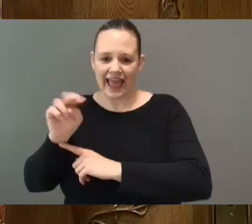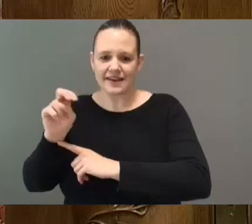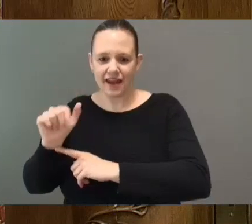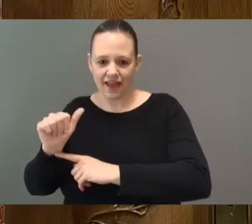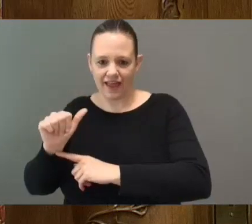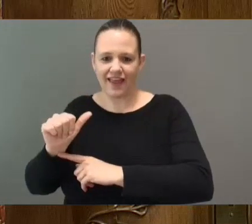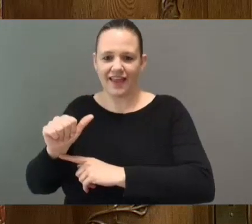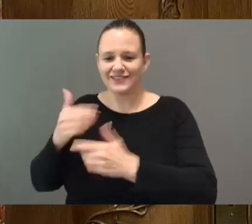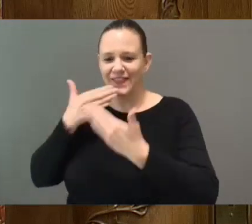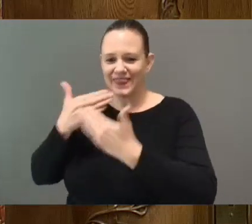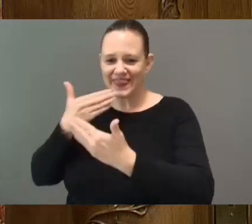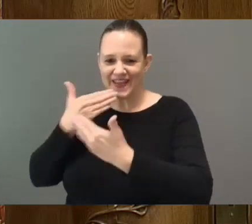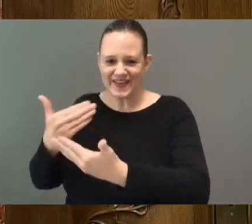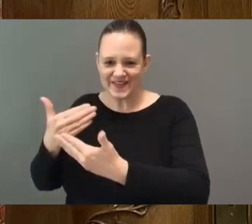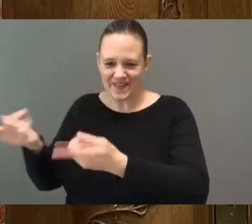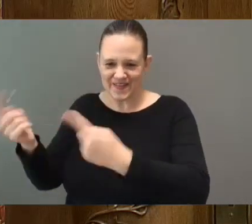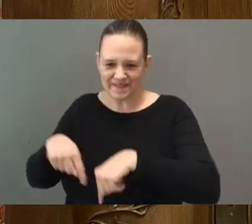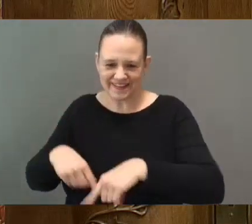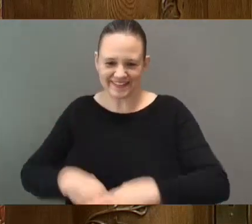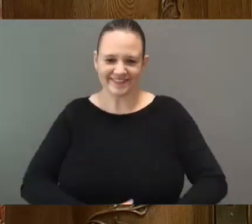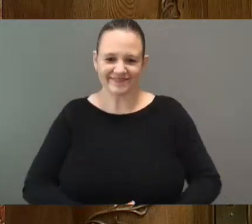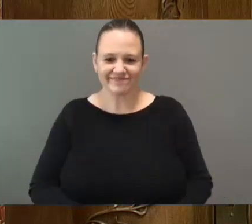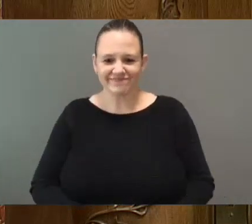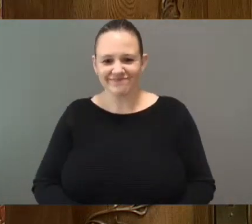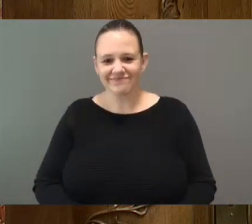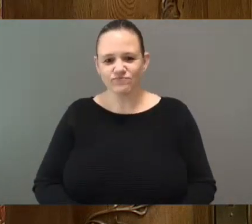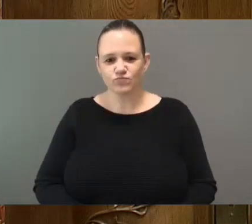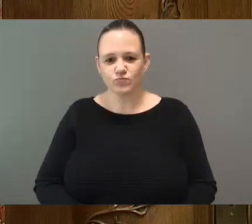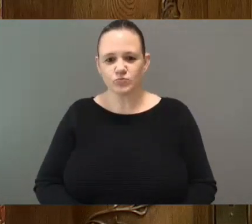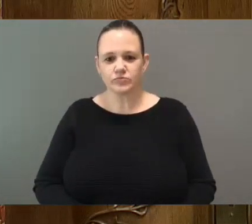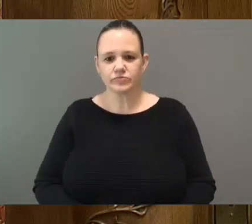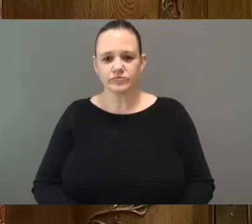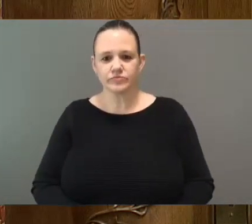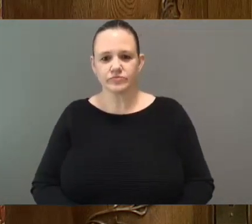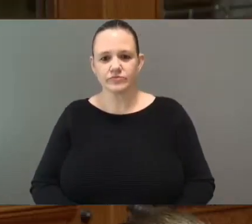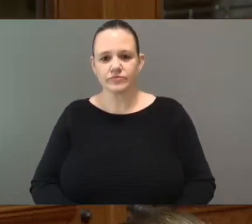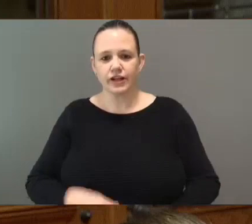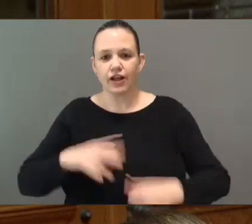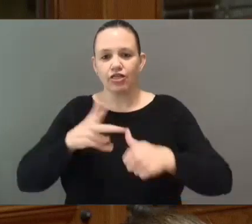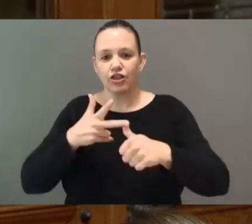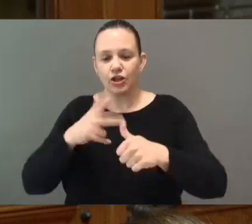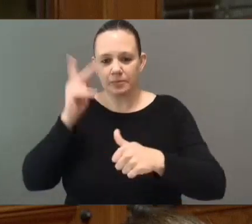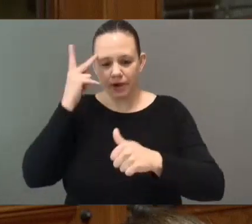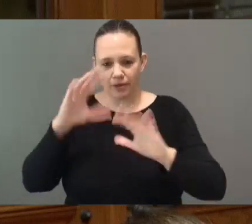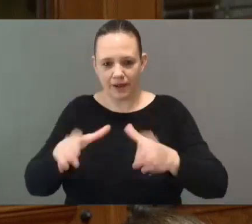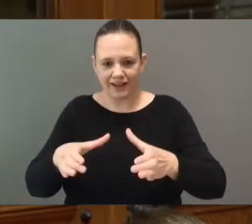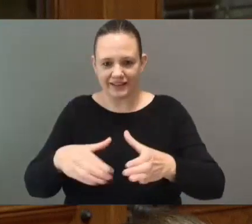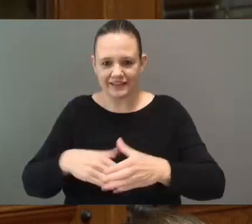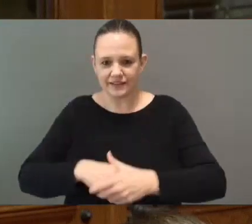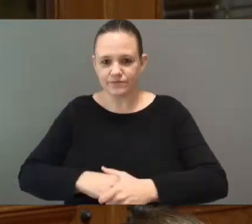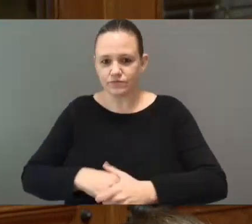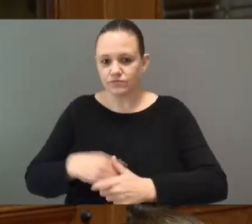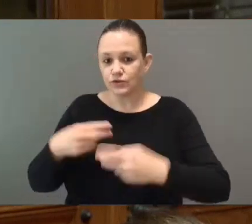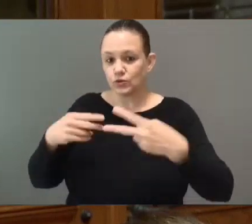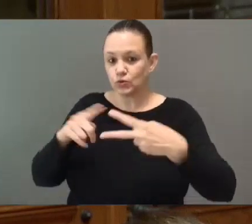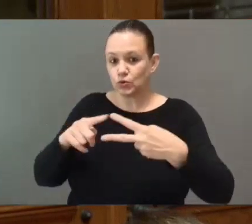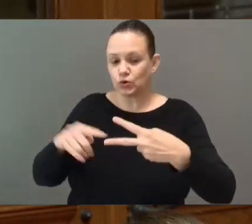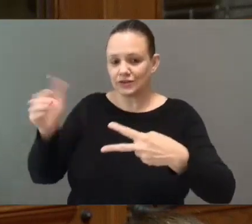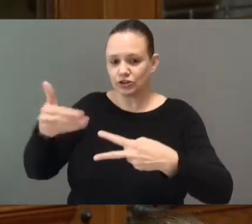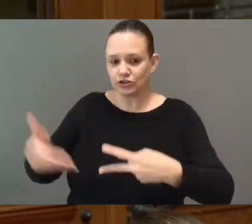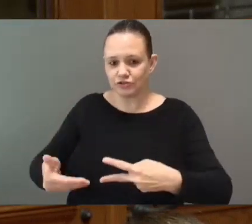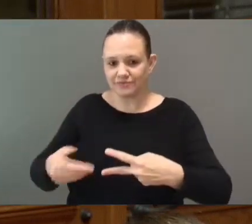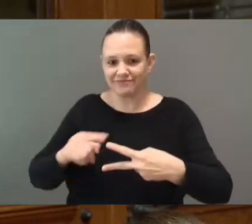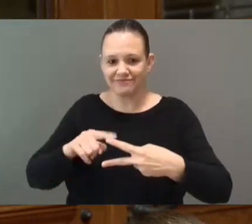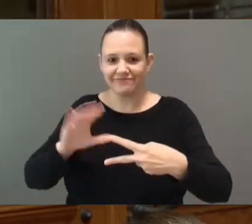Leader of the Third Party. Thank you, Honourable Speaker. have two sets of introduction in the gallery today. Well, on Monday, my